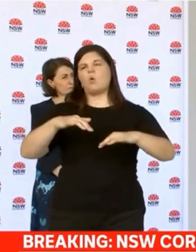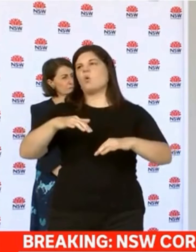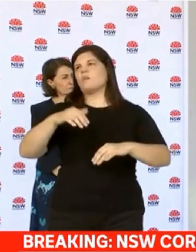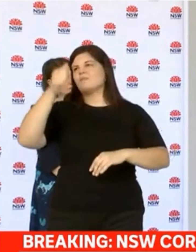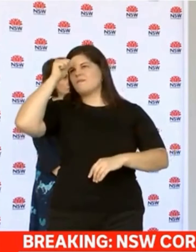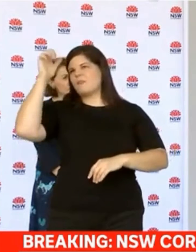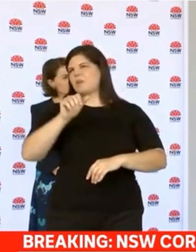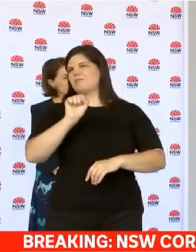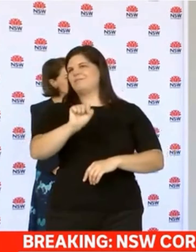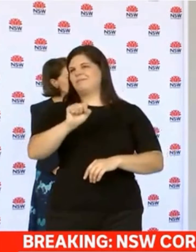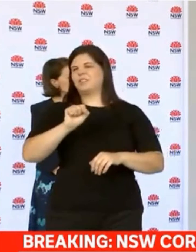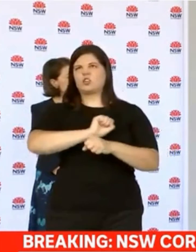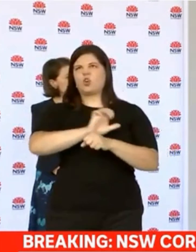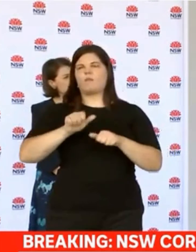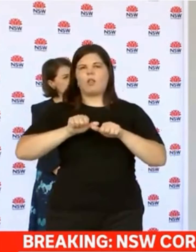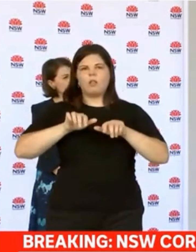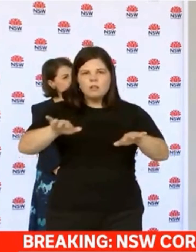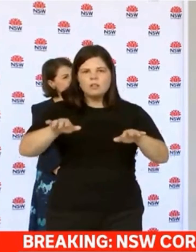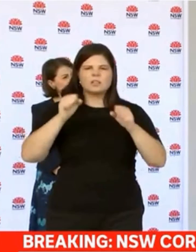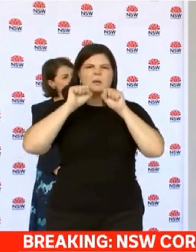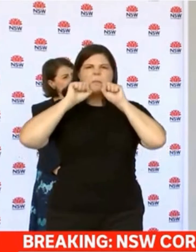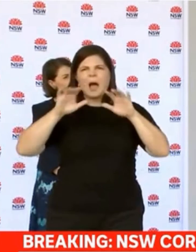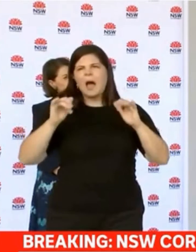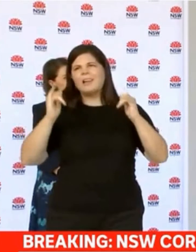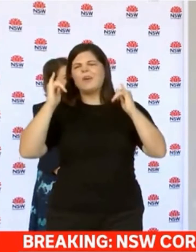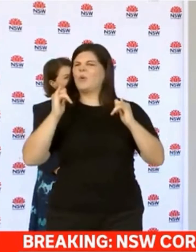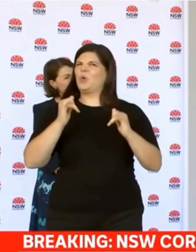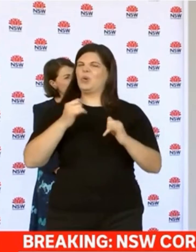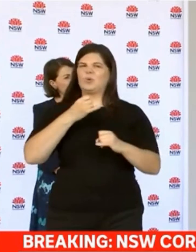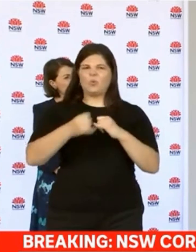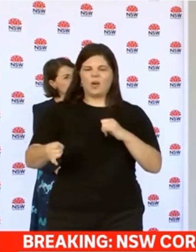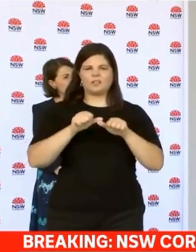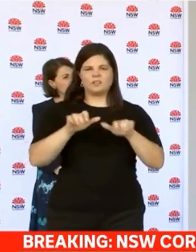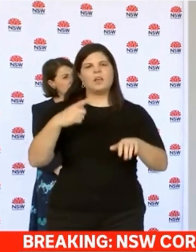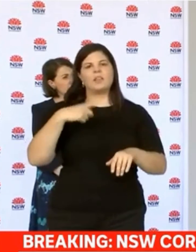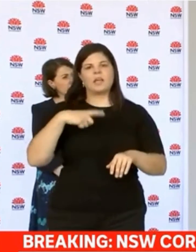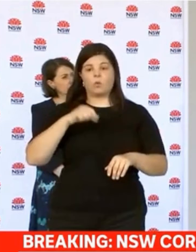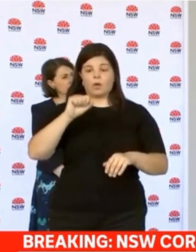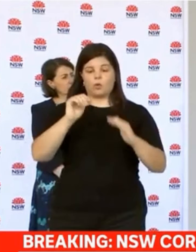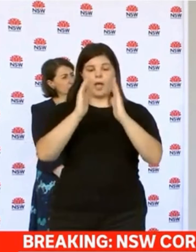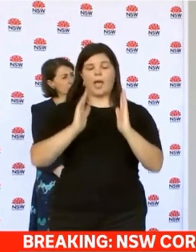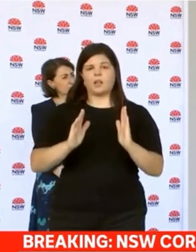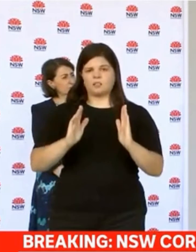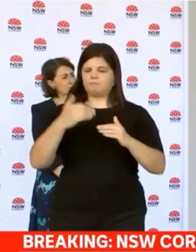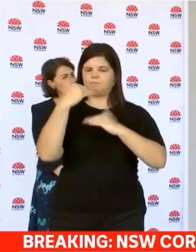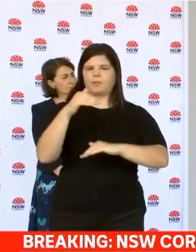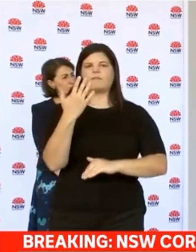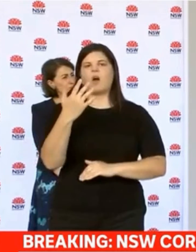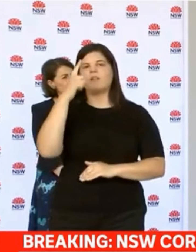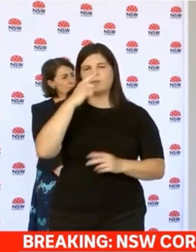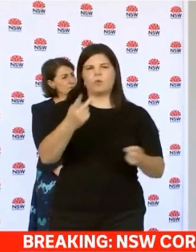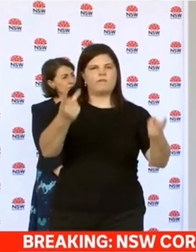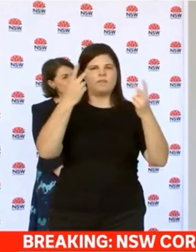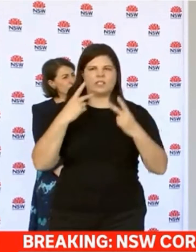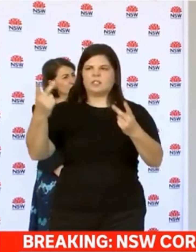parties. So that's why there are restrictions of having no more than five visitors to your house. That's really important.